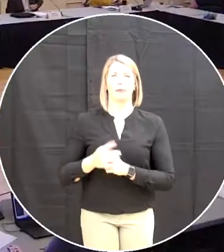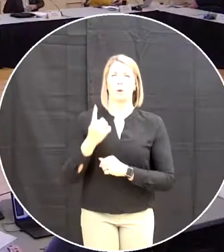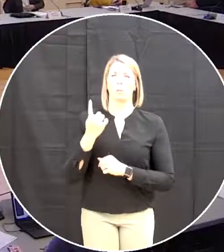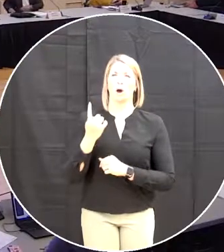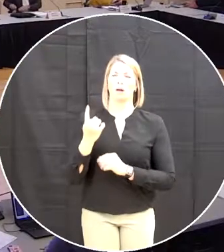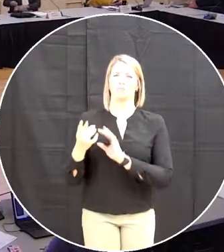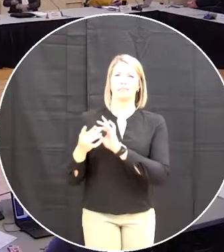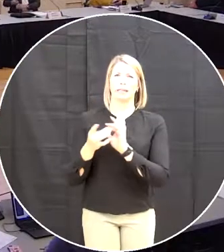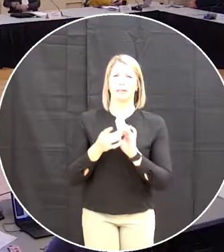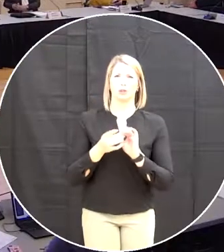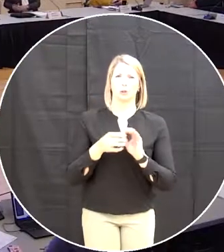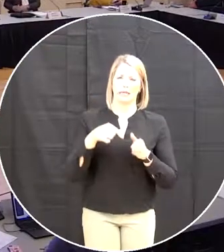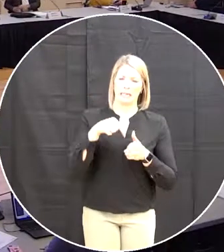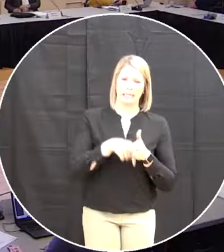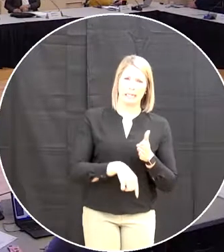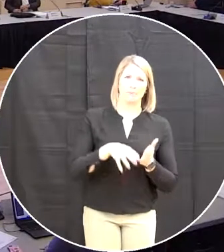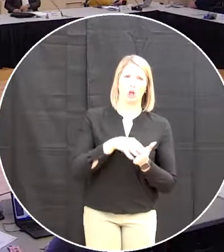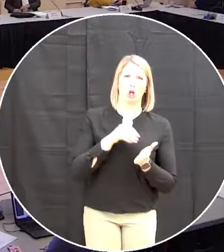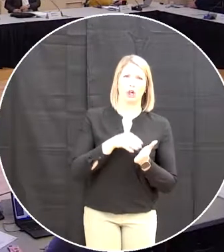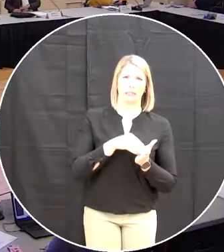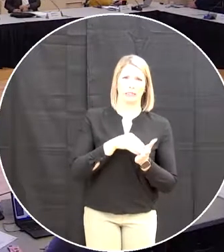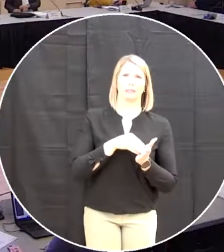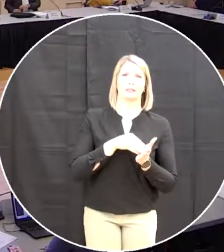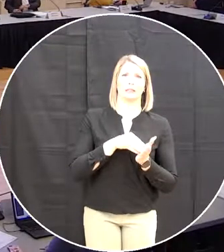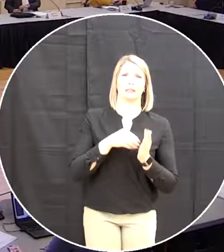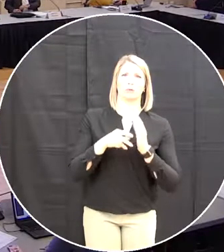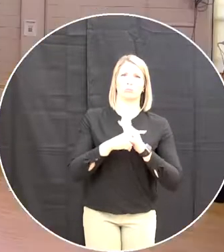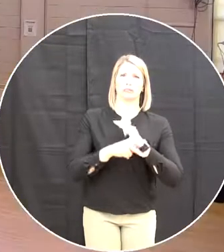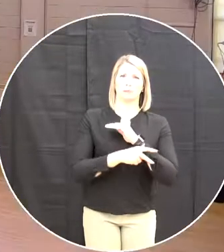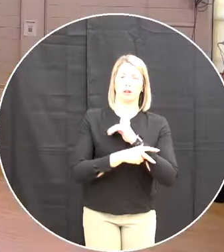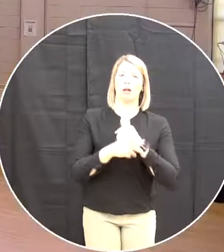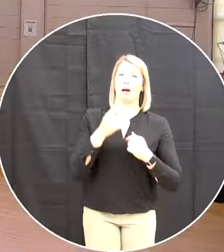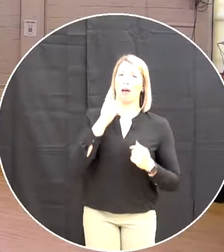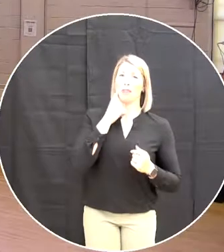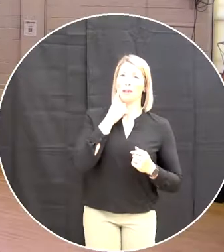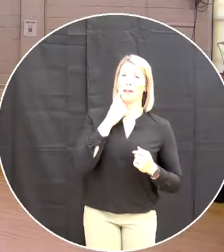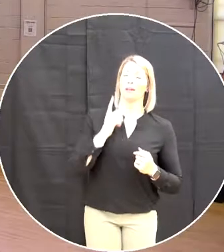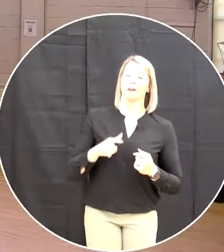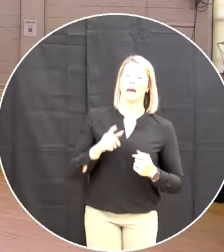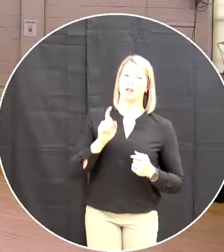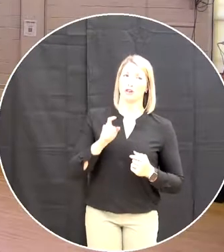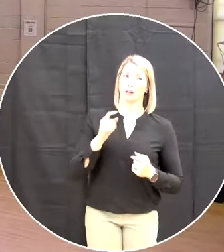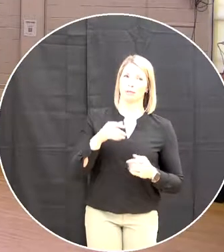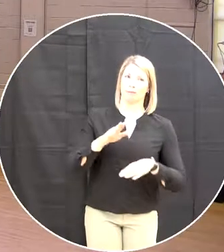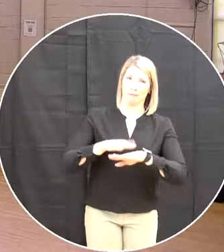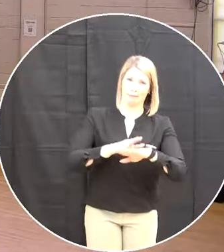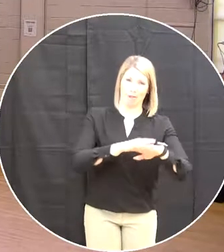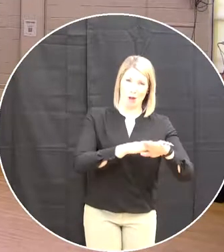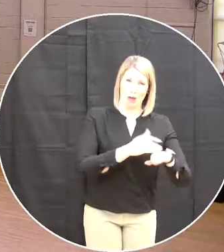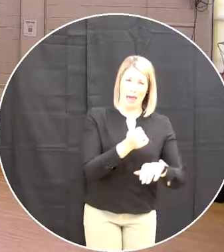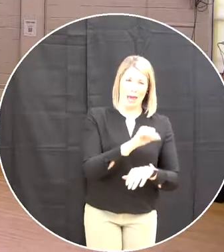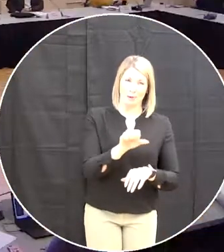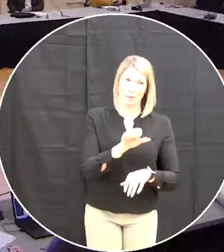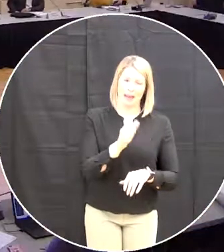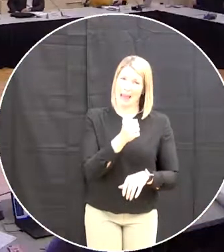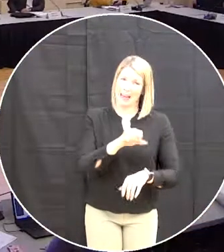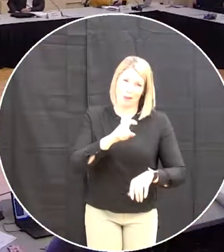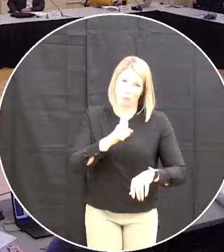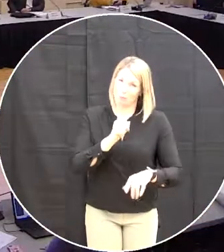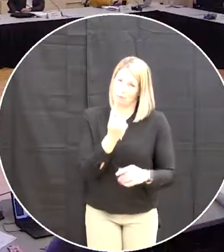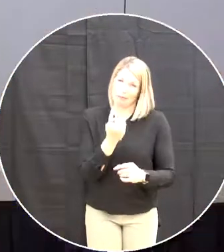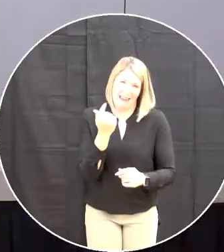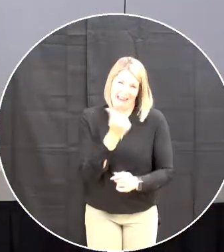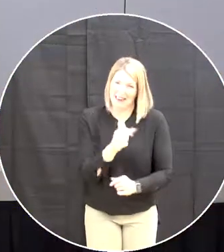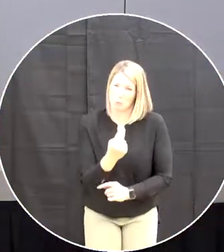as a trustee sitting around the table i would sure sure think you should be prepared for anything but anyway uh i do believe